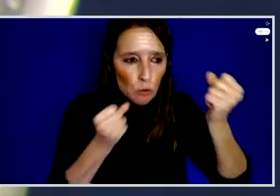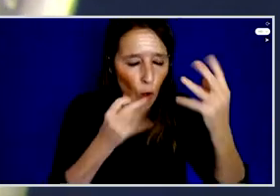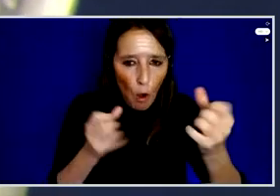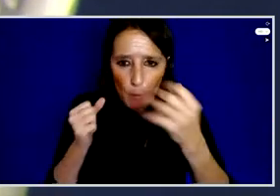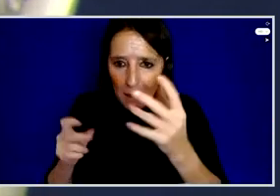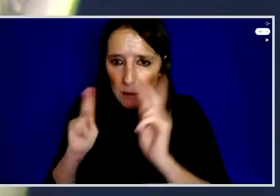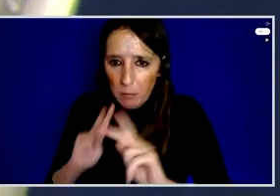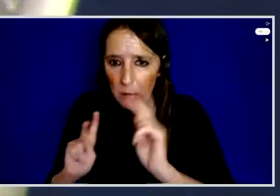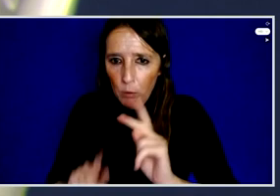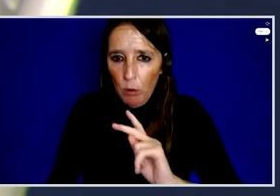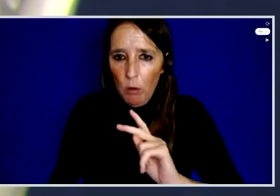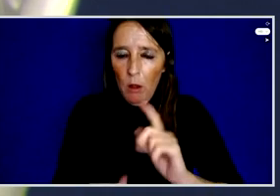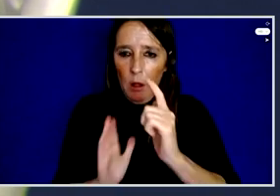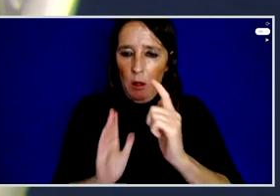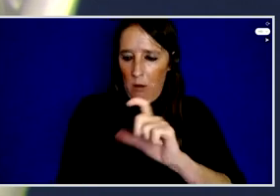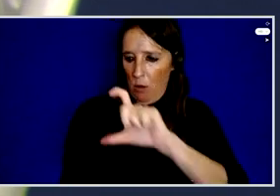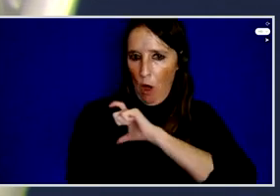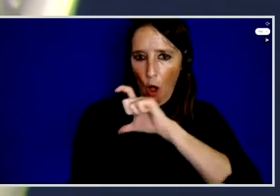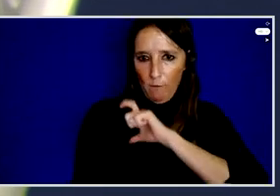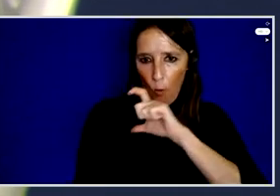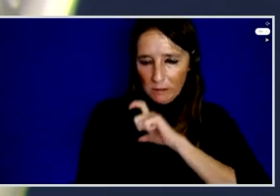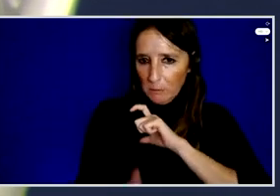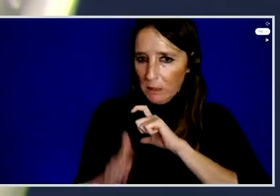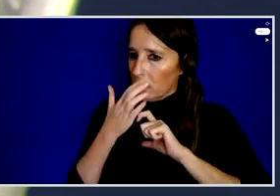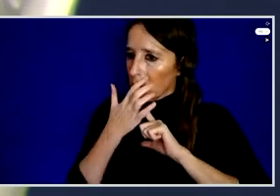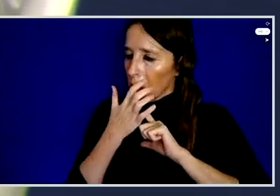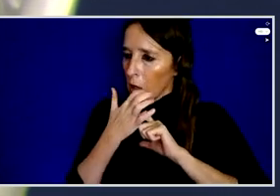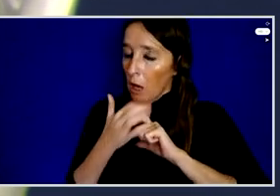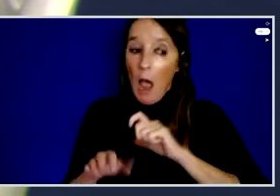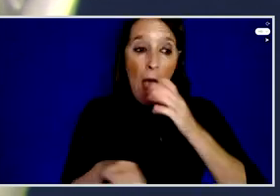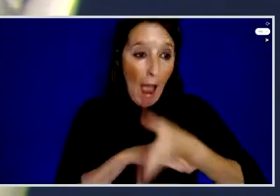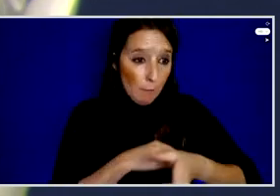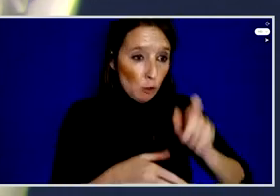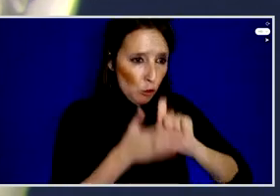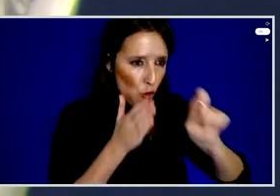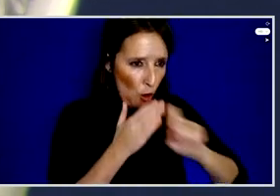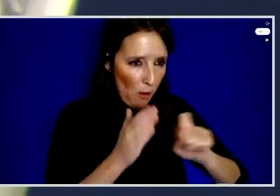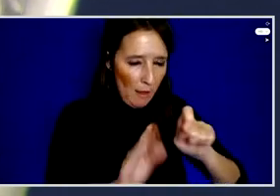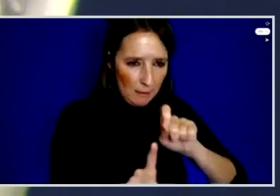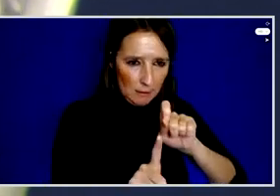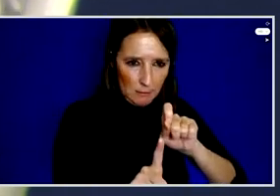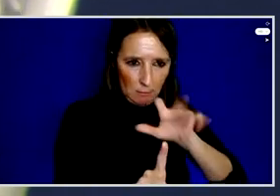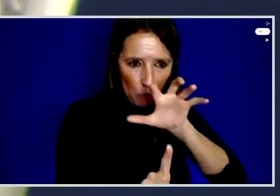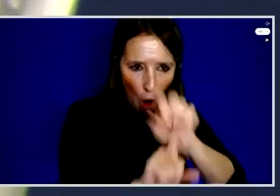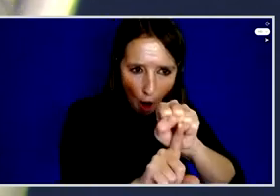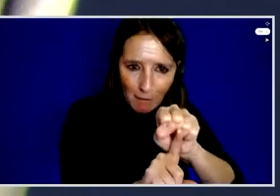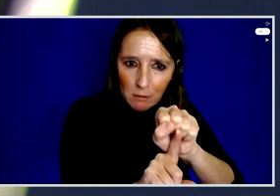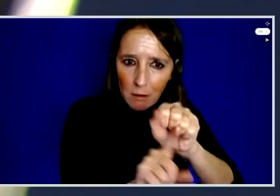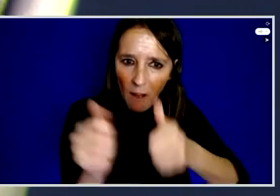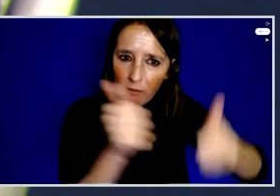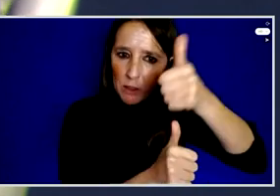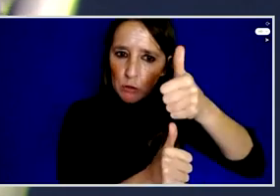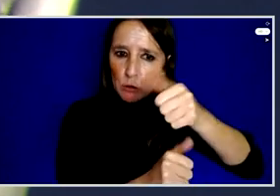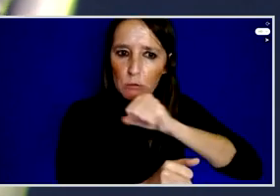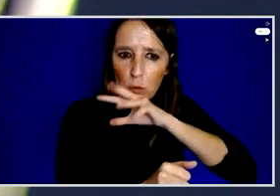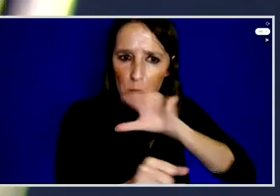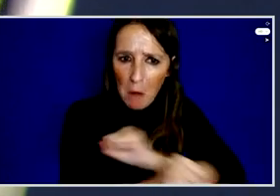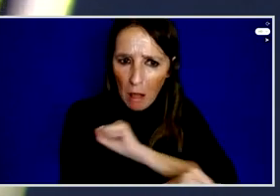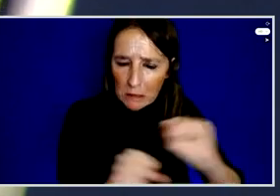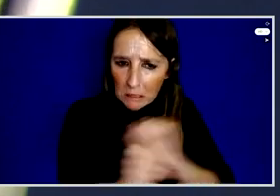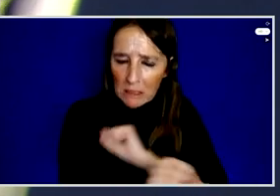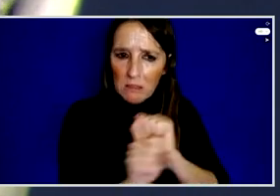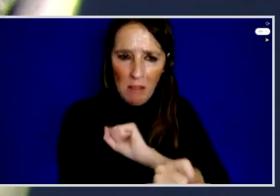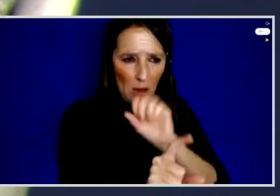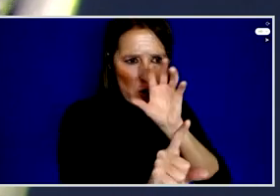actions that are removed after stories that journalists published and so money that is actually recovered from crime. There's like the billions that